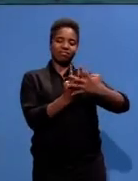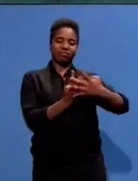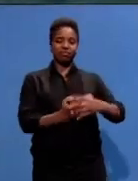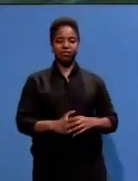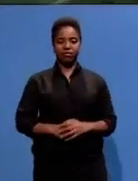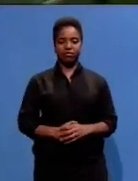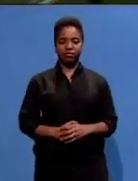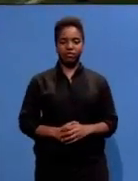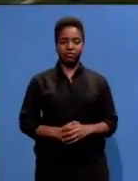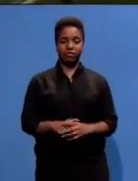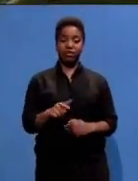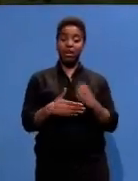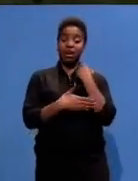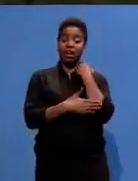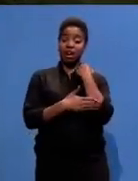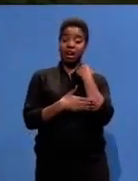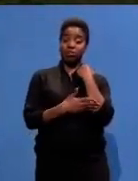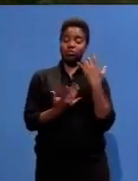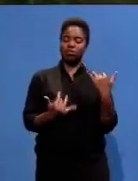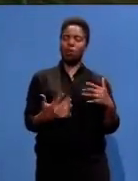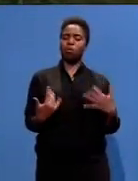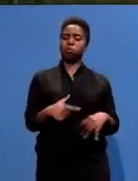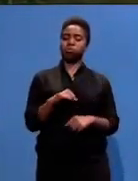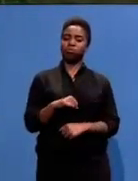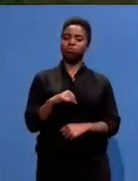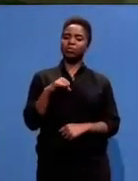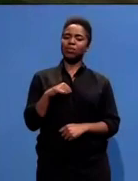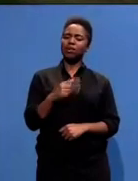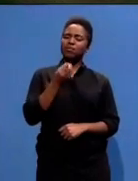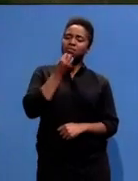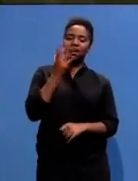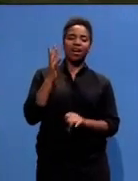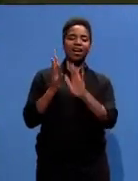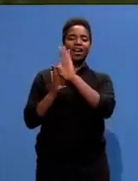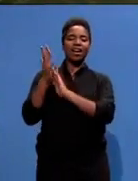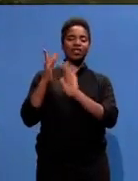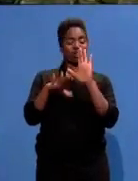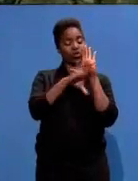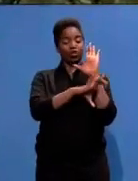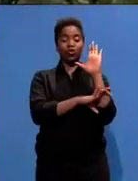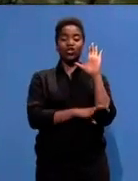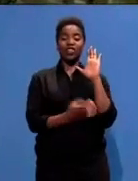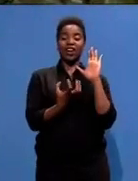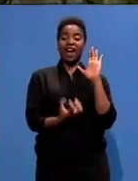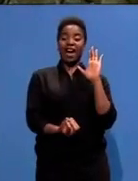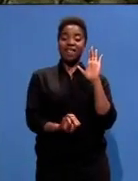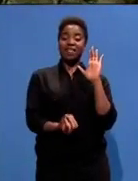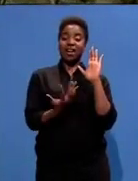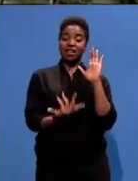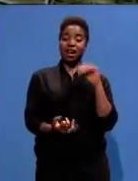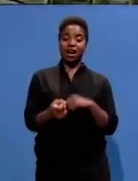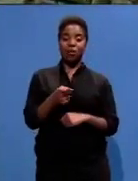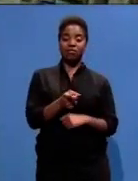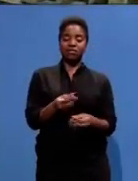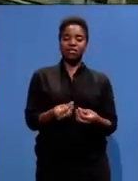For a country which today boasts such a humane, fair and noble constitution, this concrete and iron monument